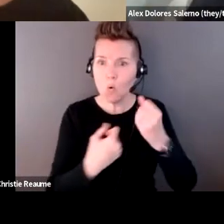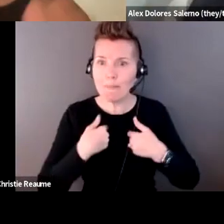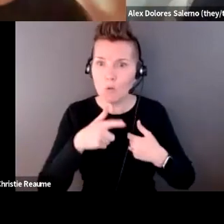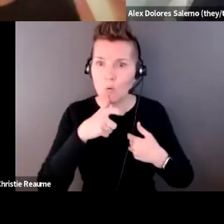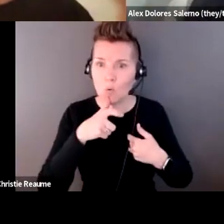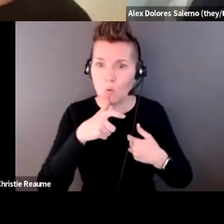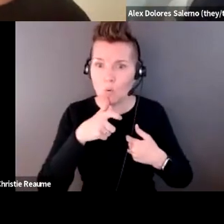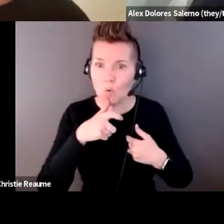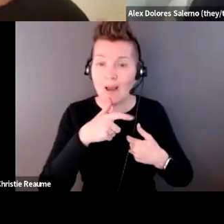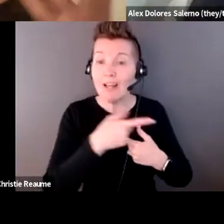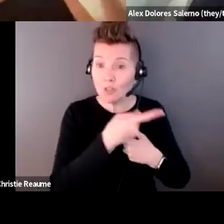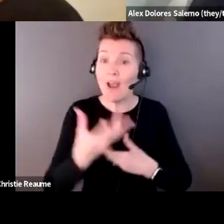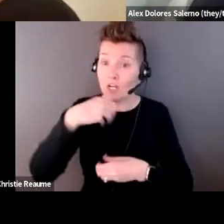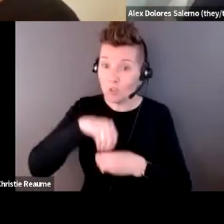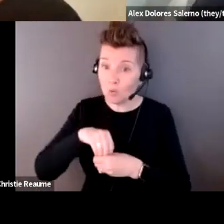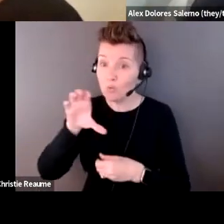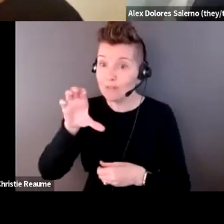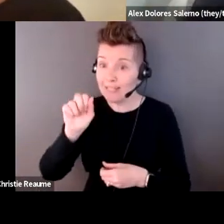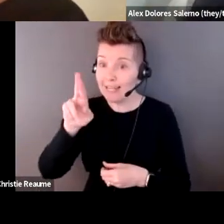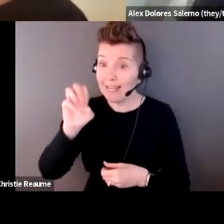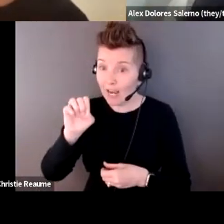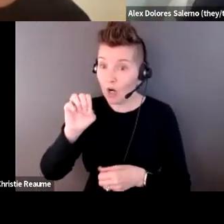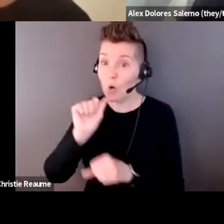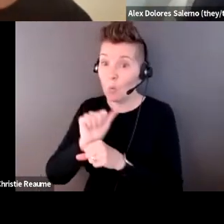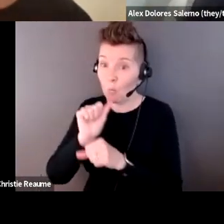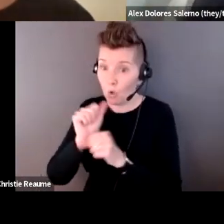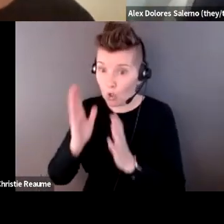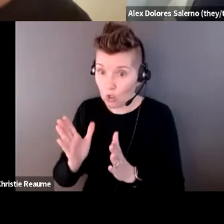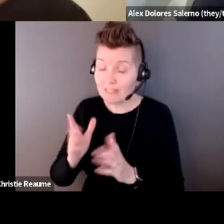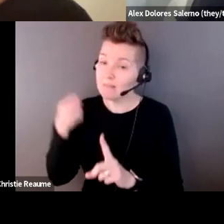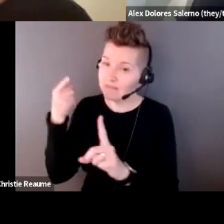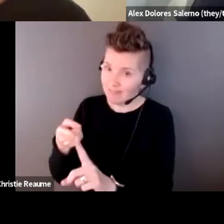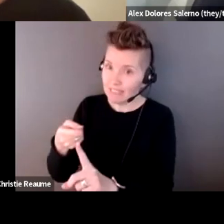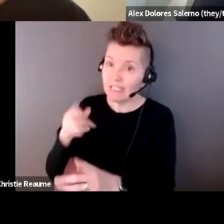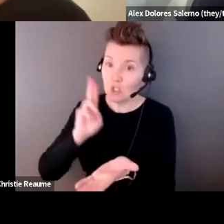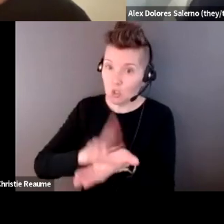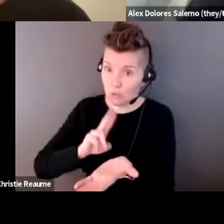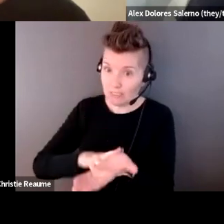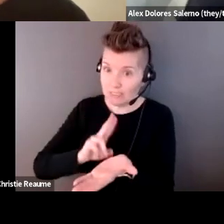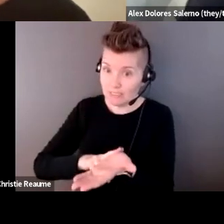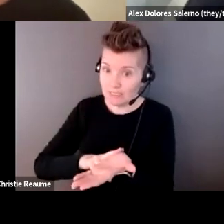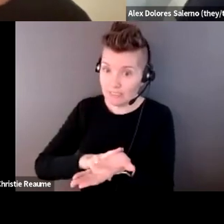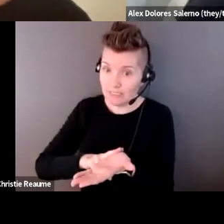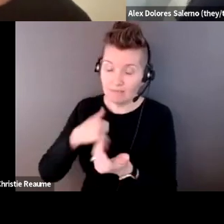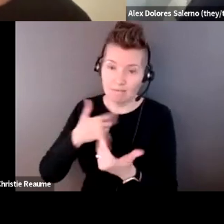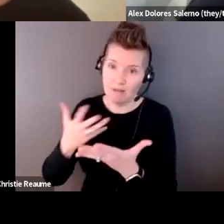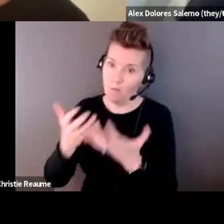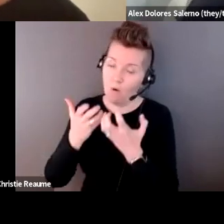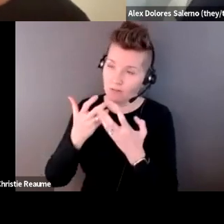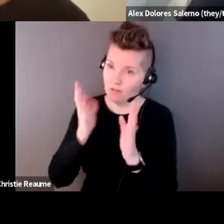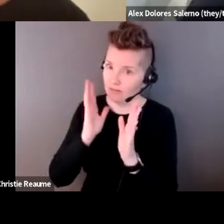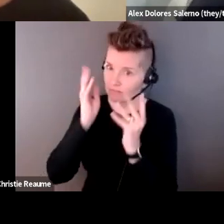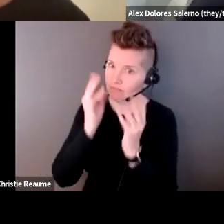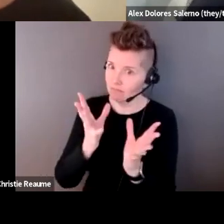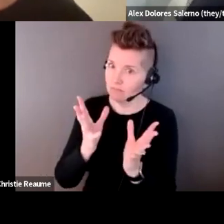include actually care workers. And by that, particularly, mean, the nurses who I just want to give more shout outs